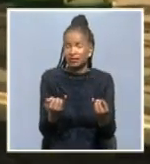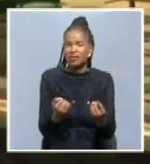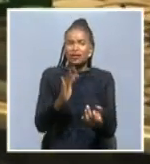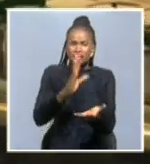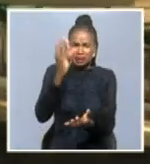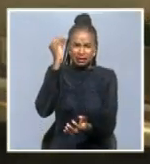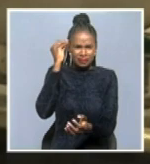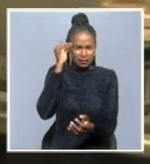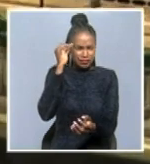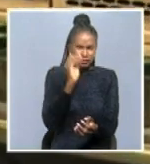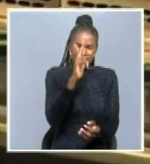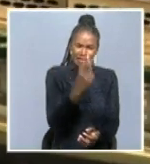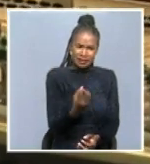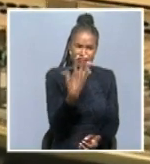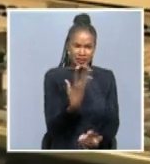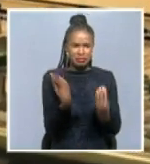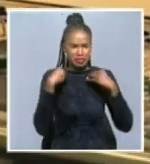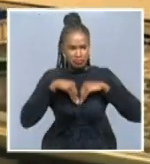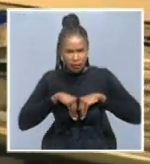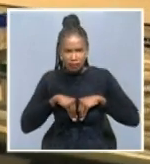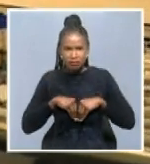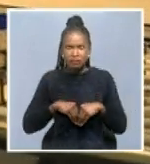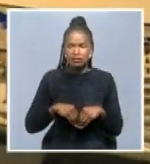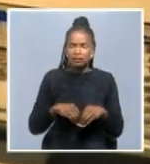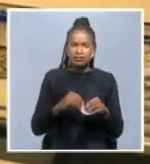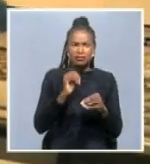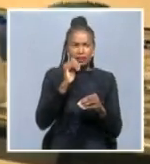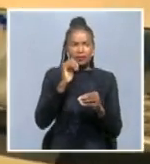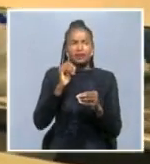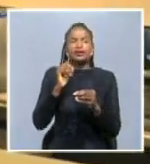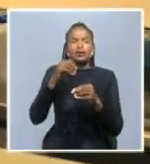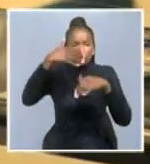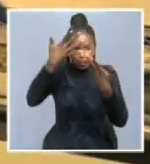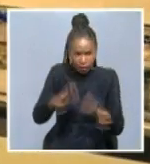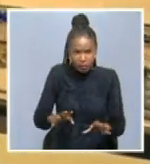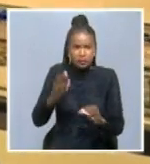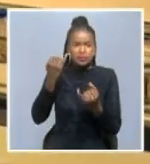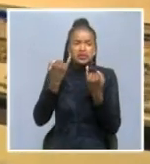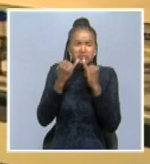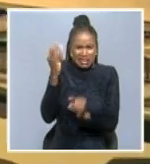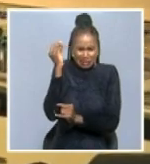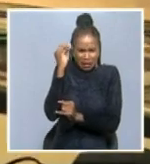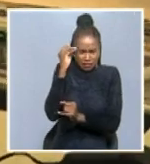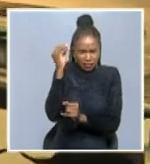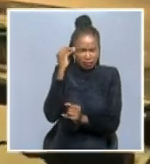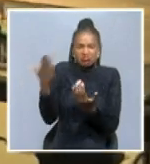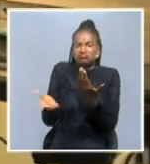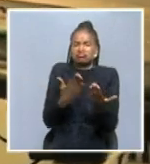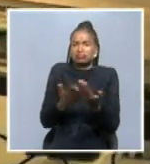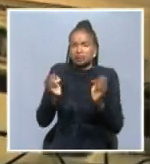assist us to have evidence-based decisions and also to put up strategies after we have now seen